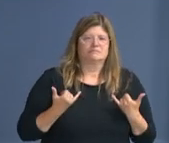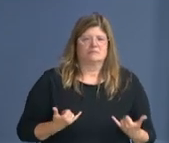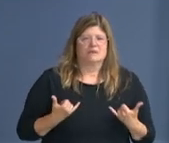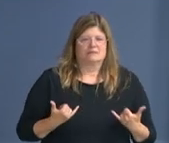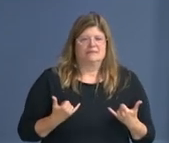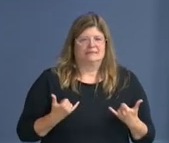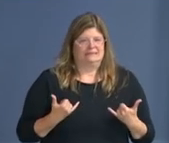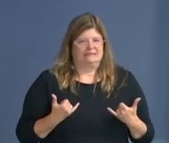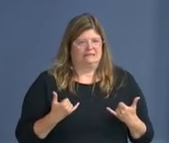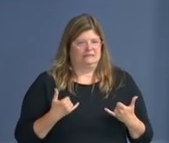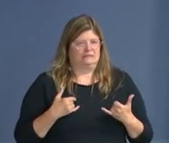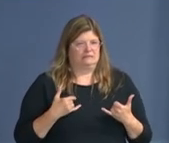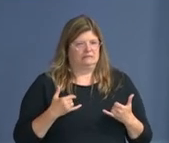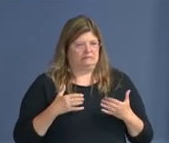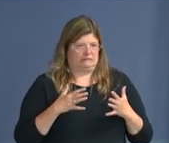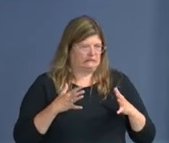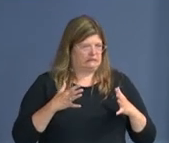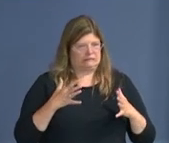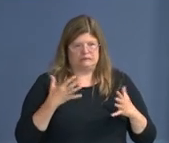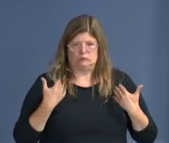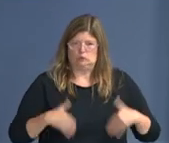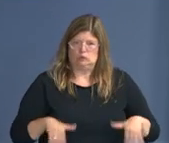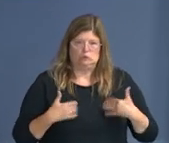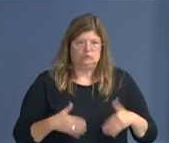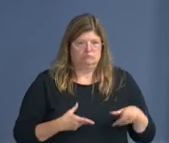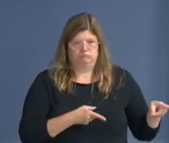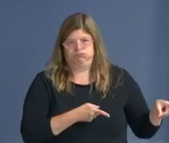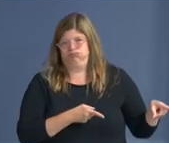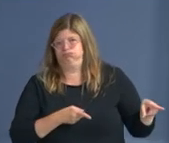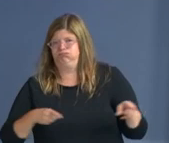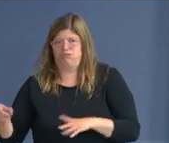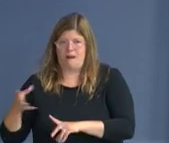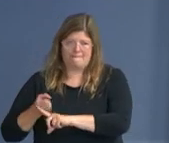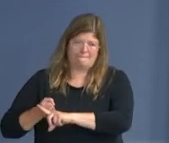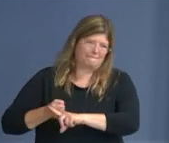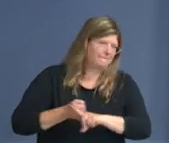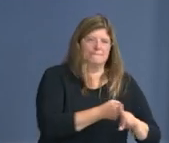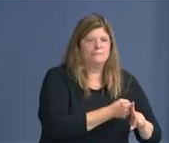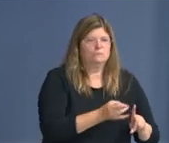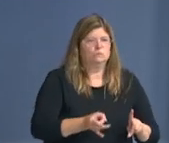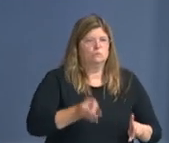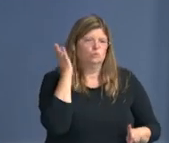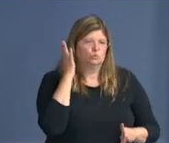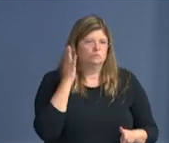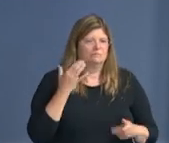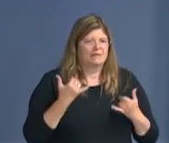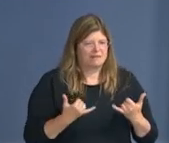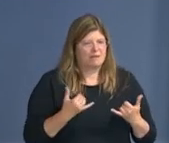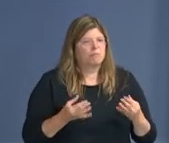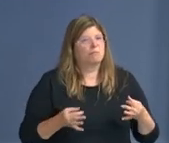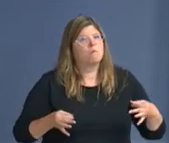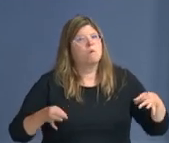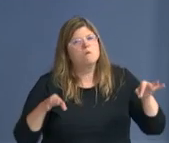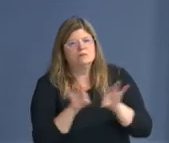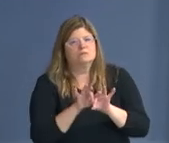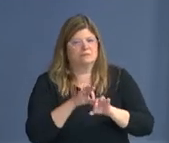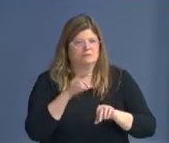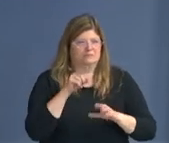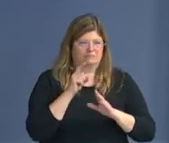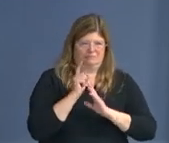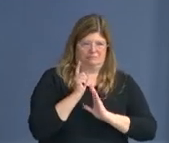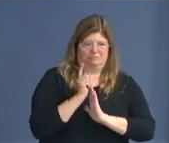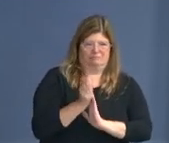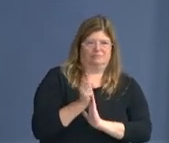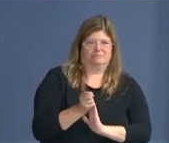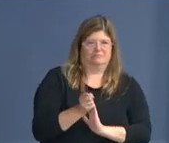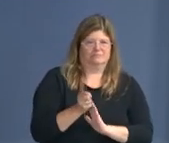time, uh, to an important, um, moment where people are